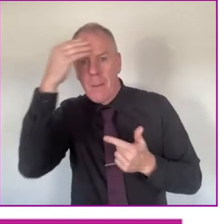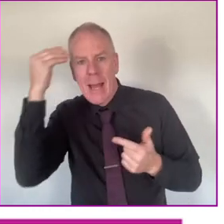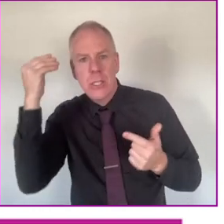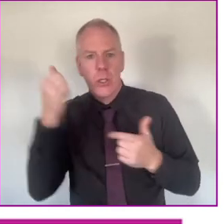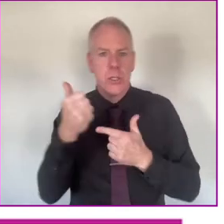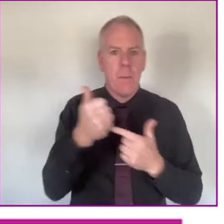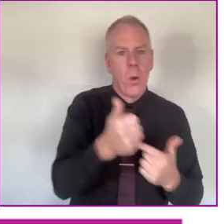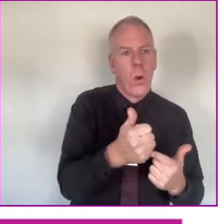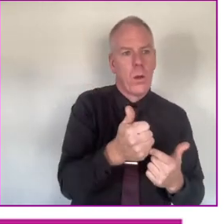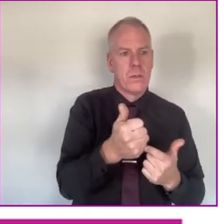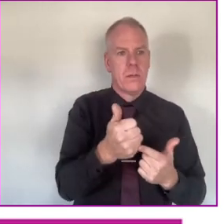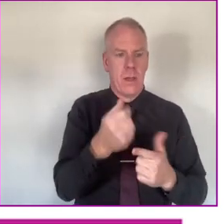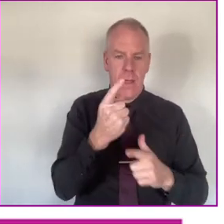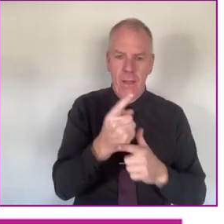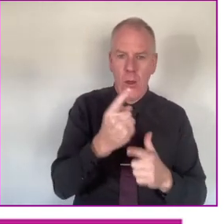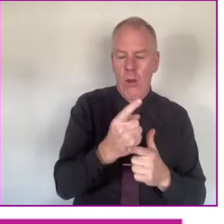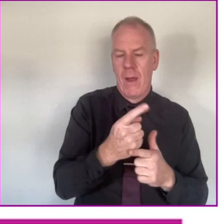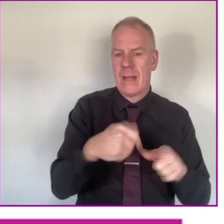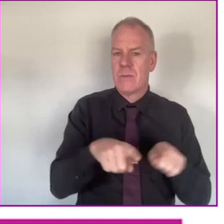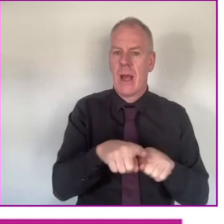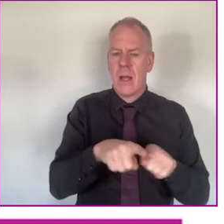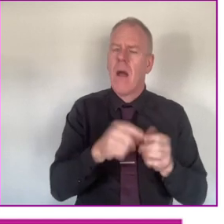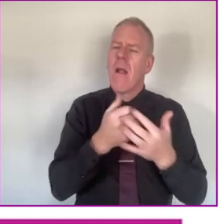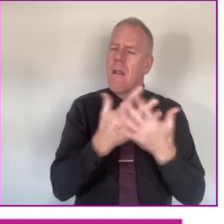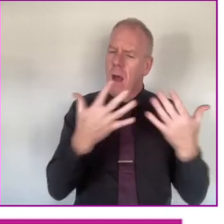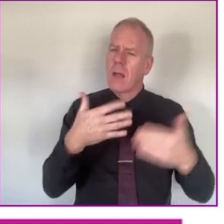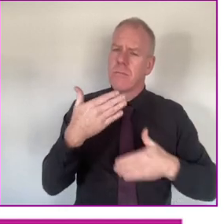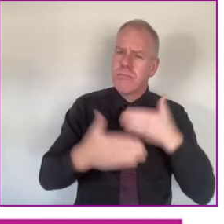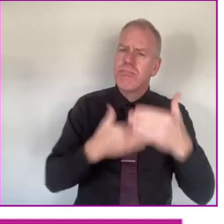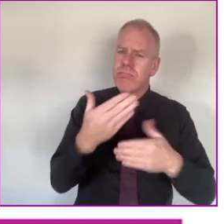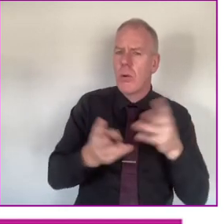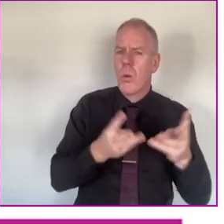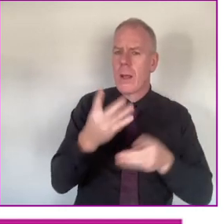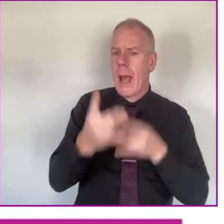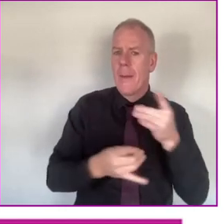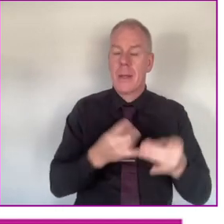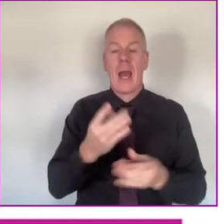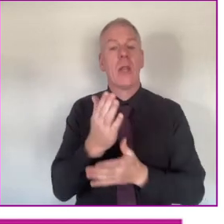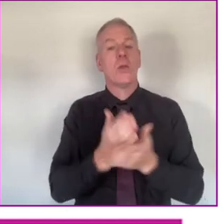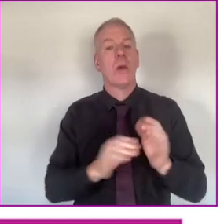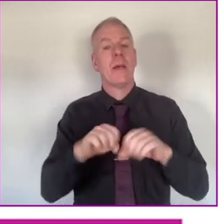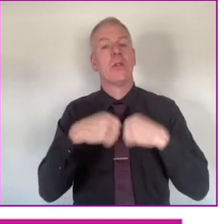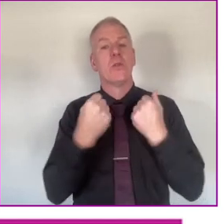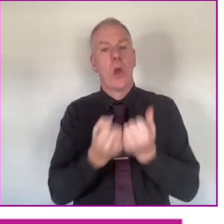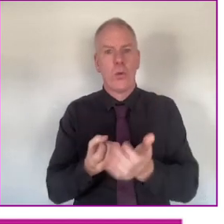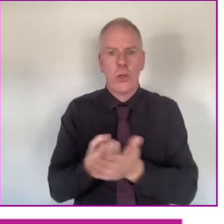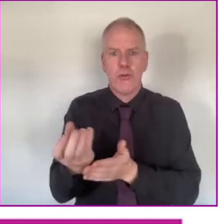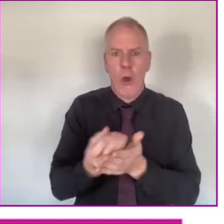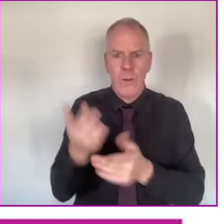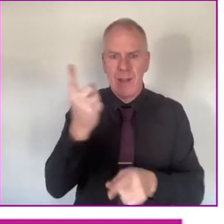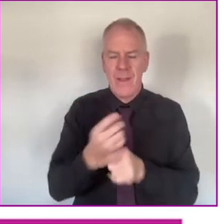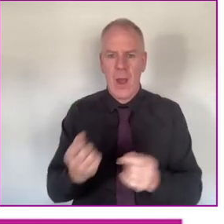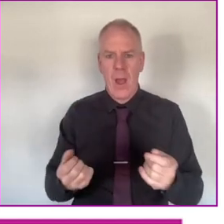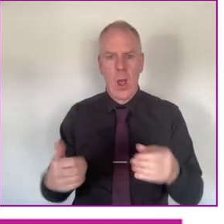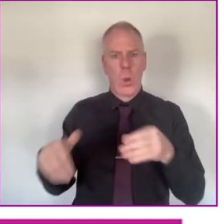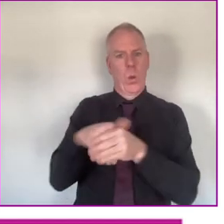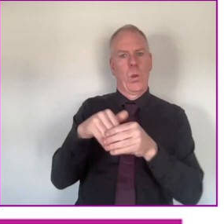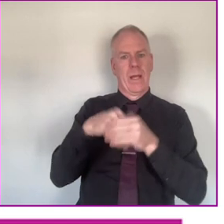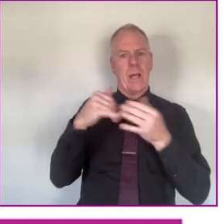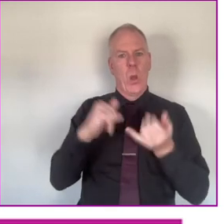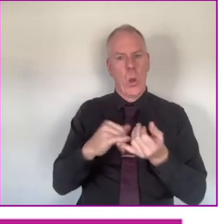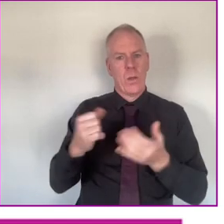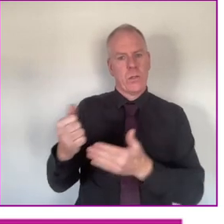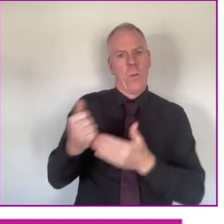dementia support work that has been ongoing. There's huge work that's going, there's even social stories now being developed